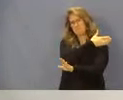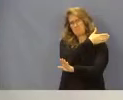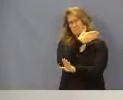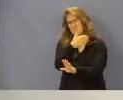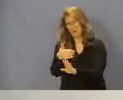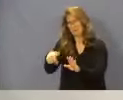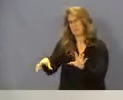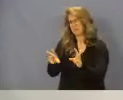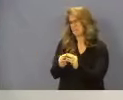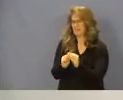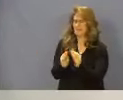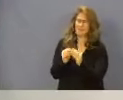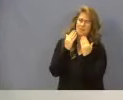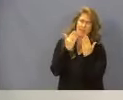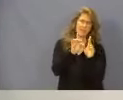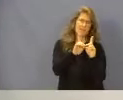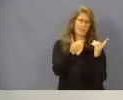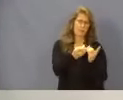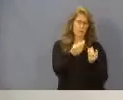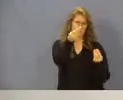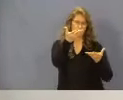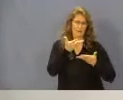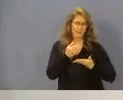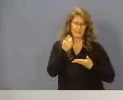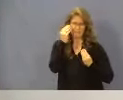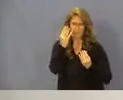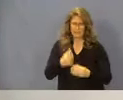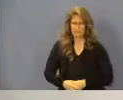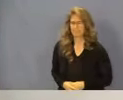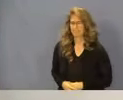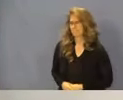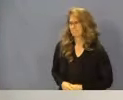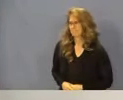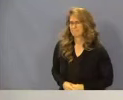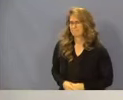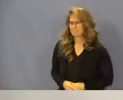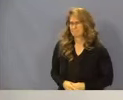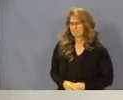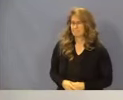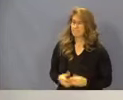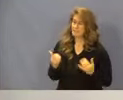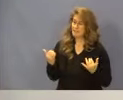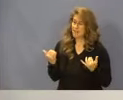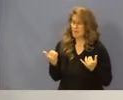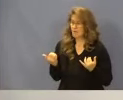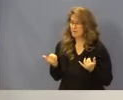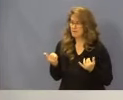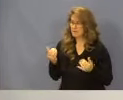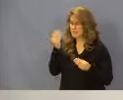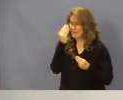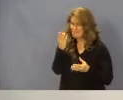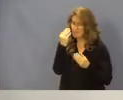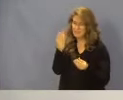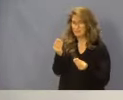the meeting and thank the department for providing that information. With that, our information